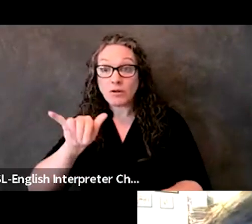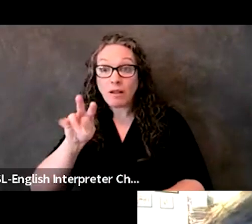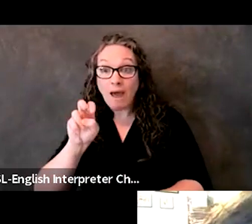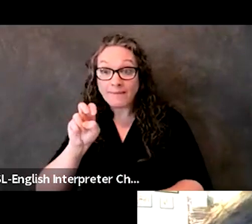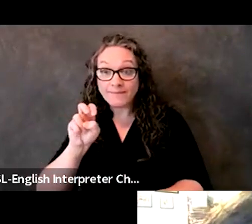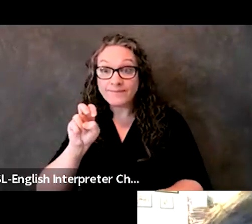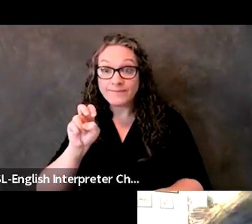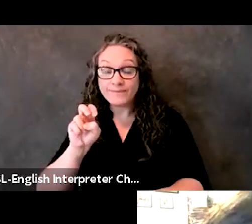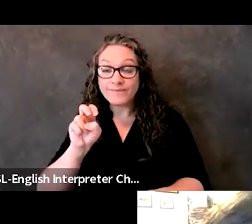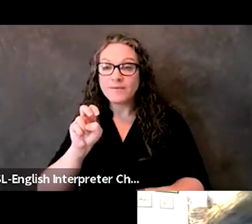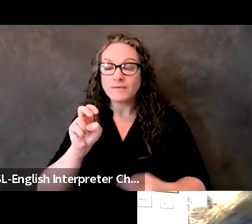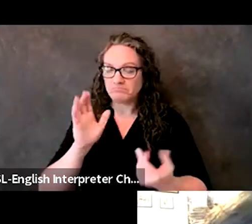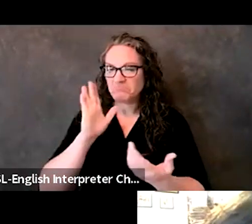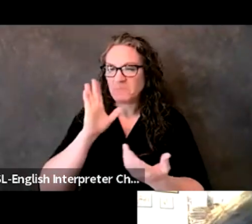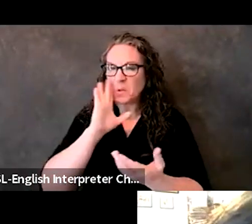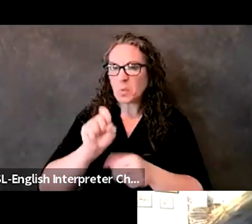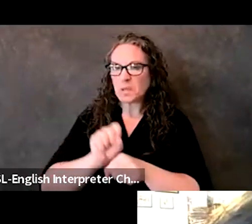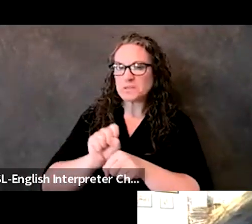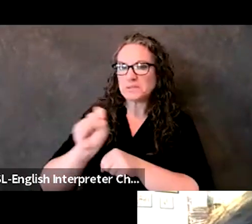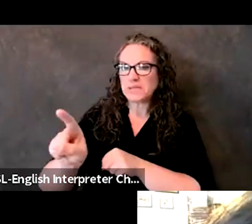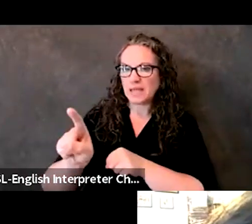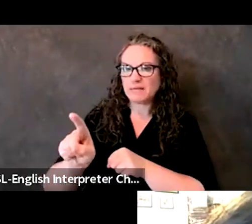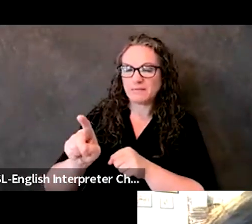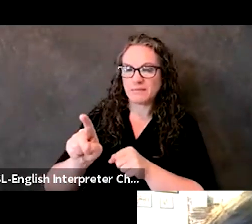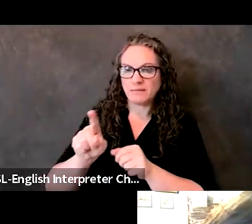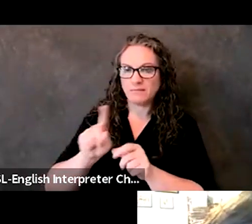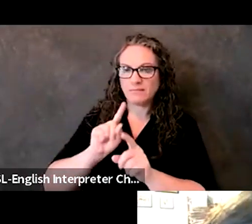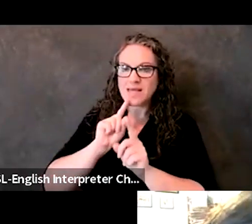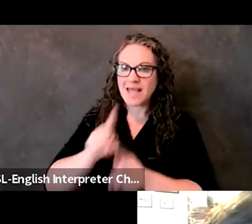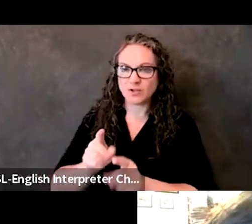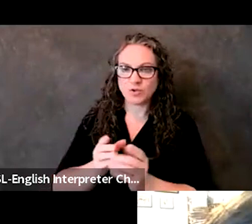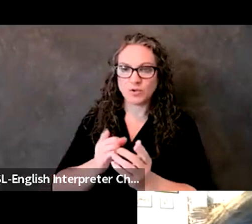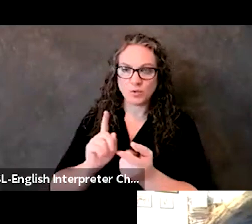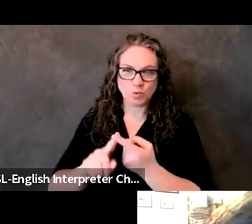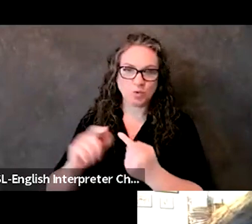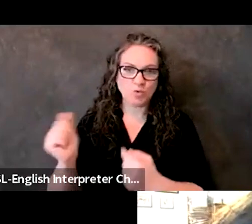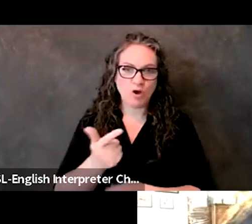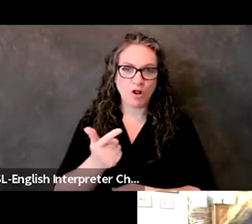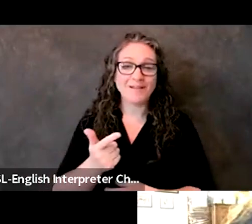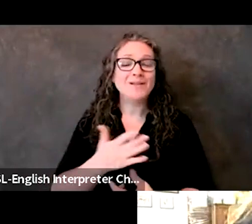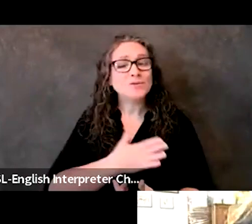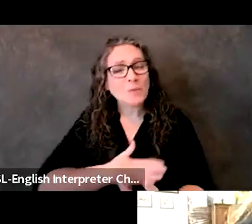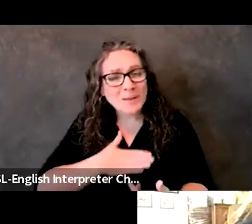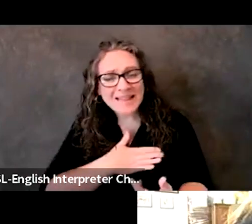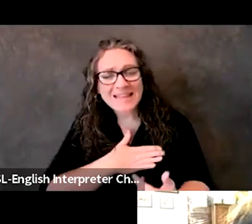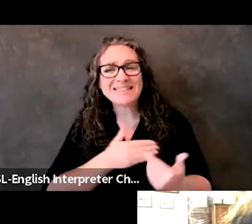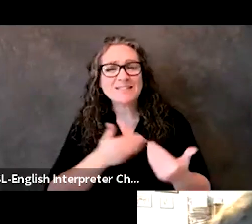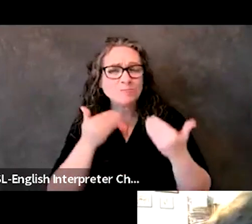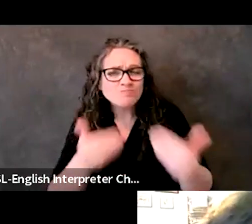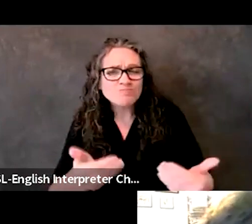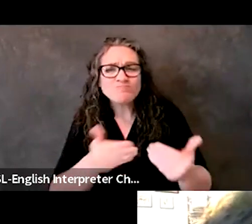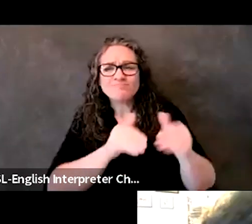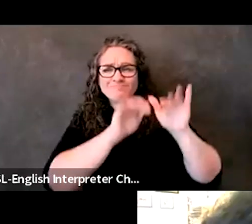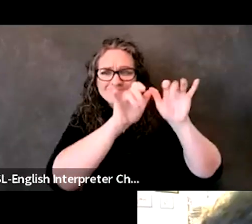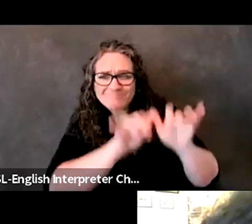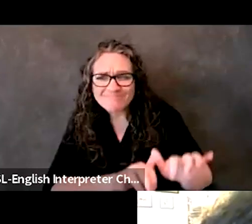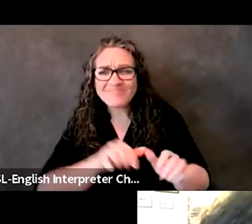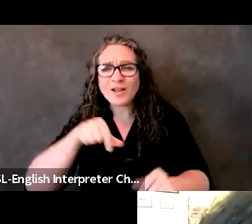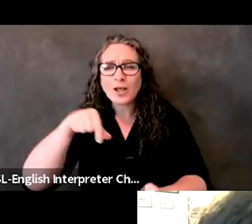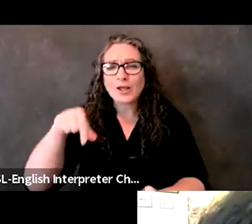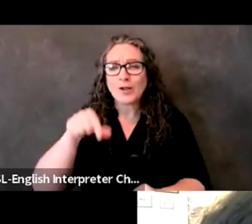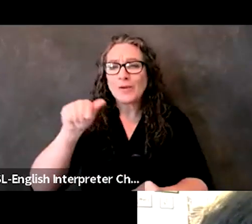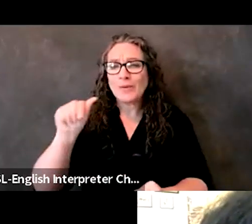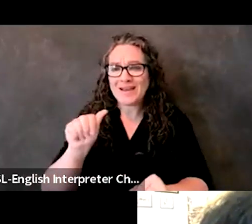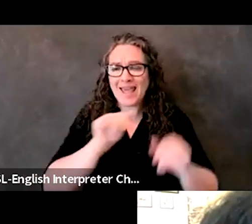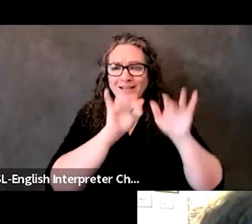we will get a response for you. So please fill up our Q&A here and we'll make